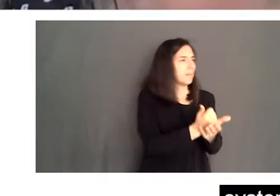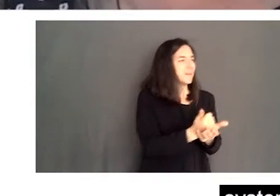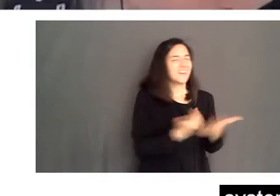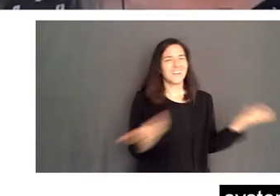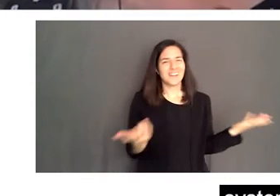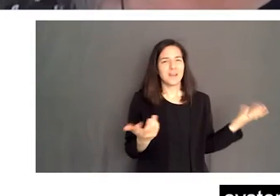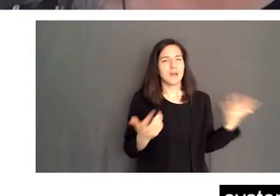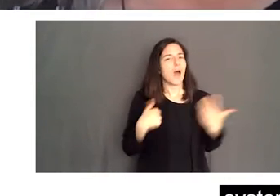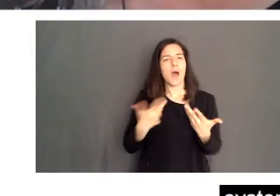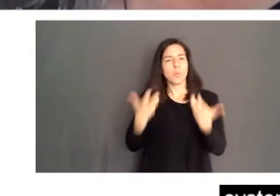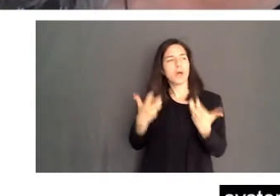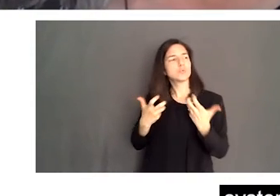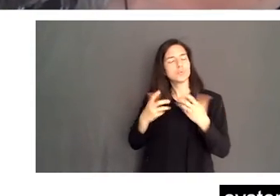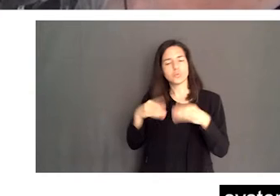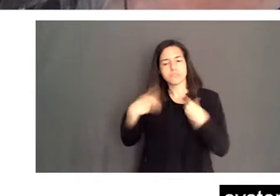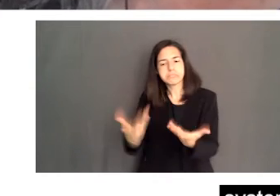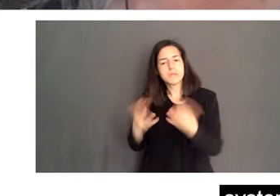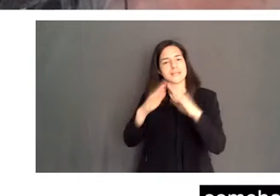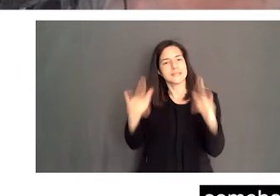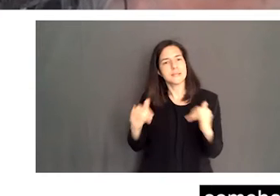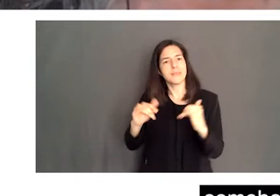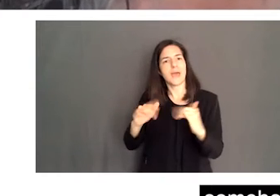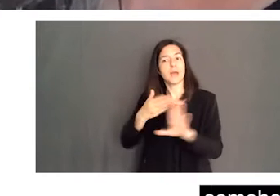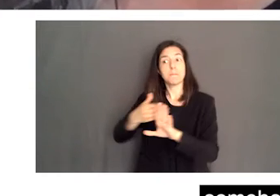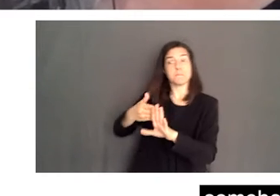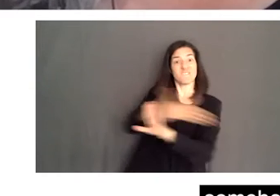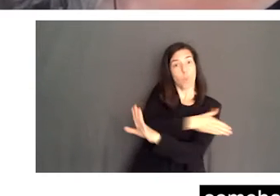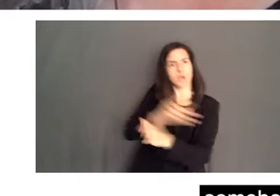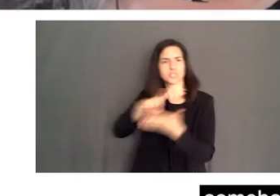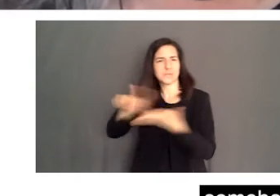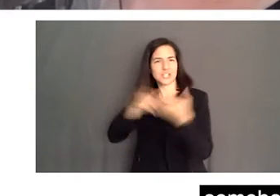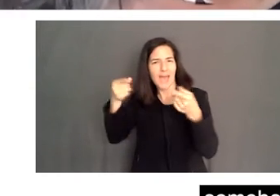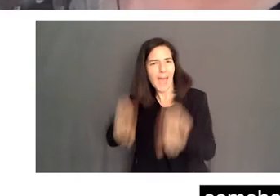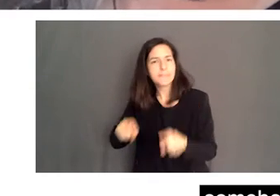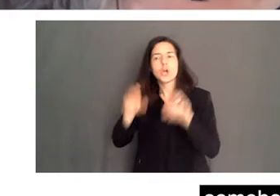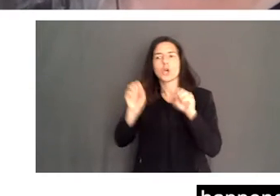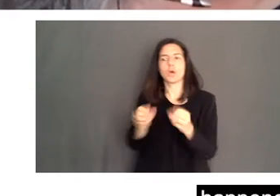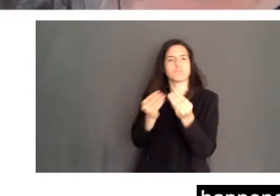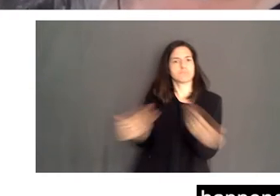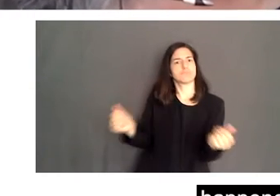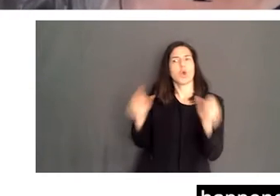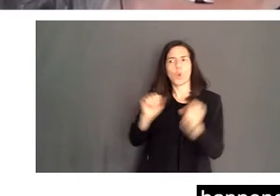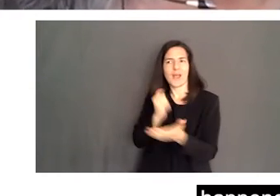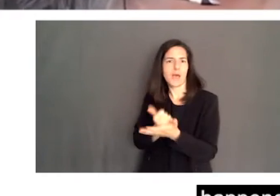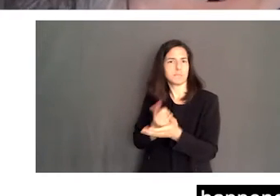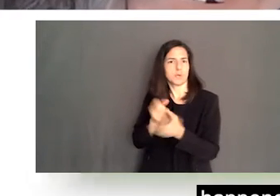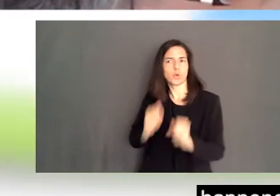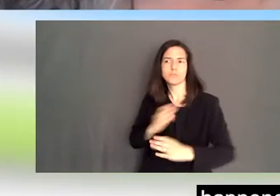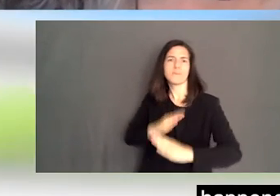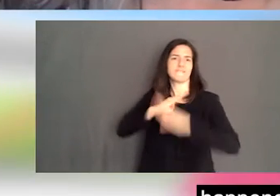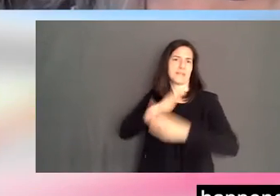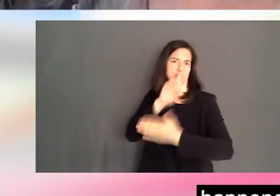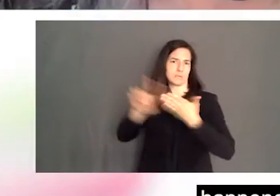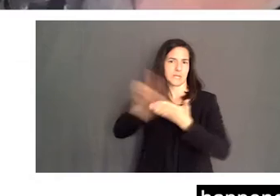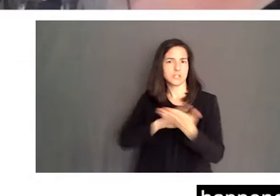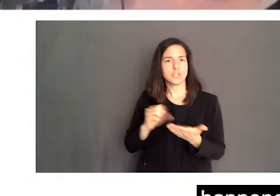system that proactively identified barriers. somehow eliminated the discrimination before it happened. So, I got, I